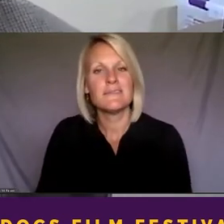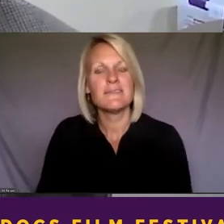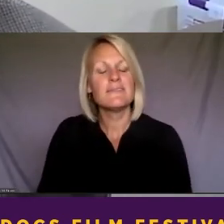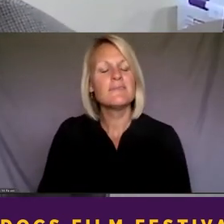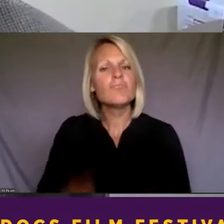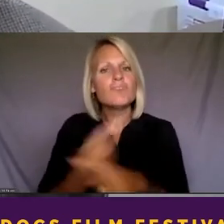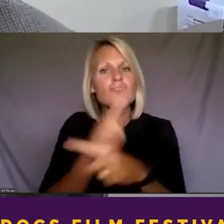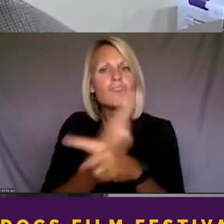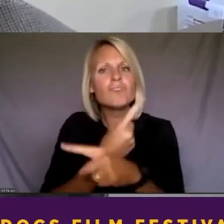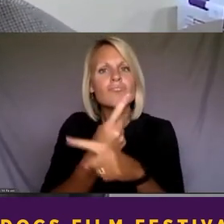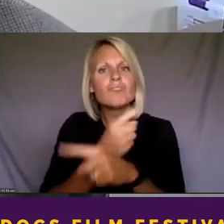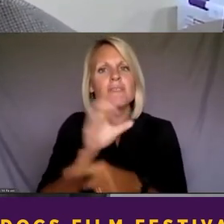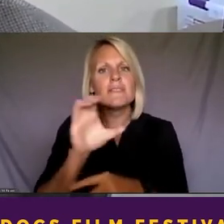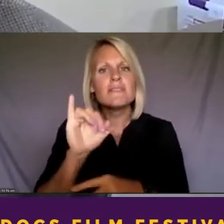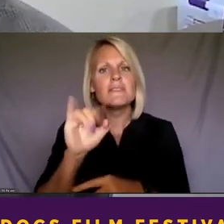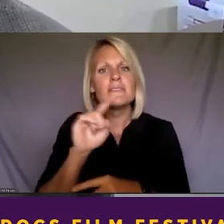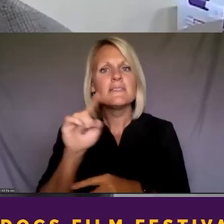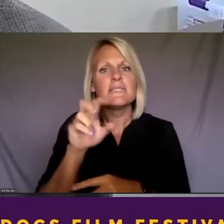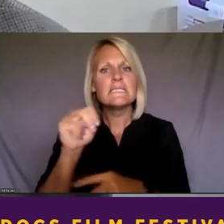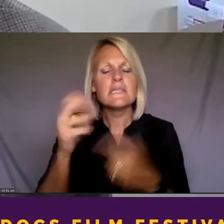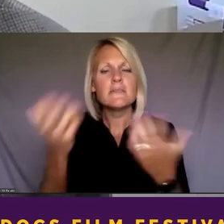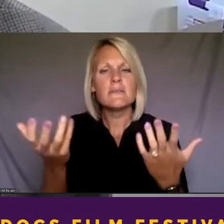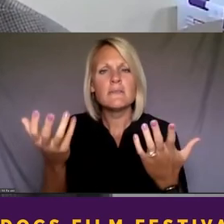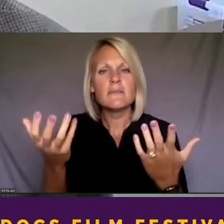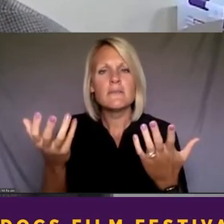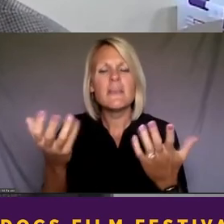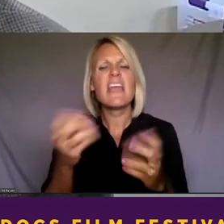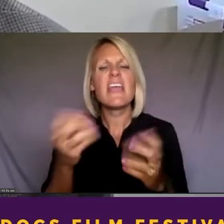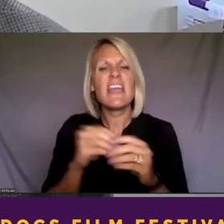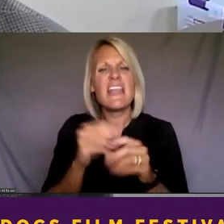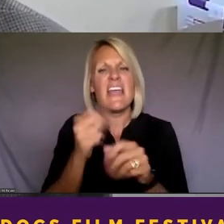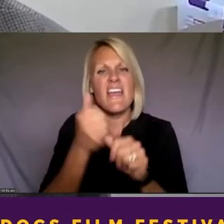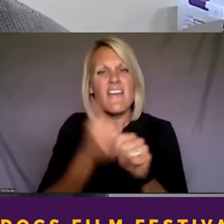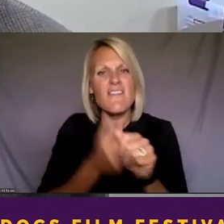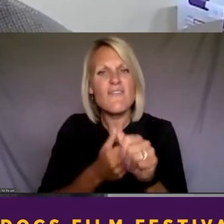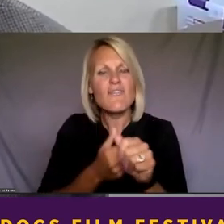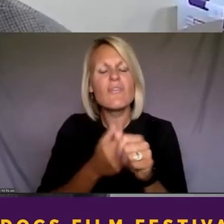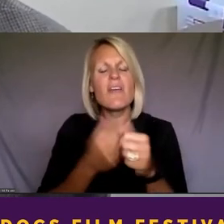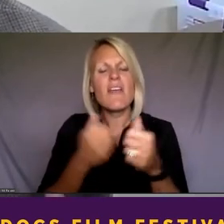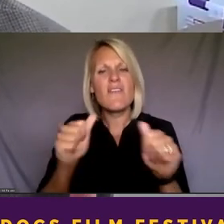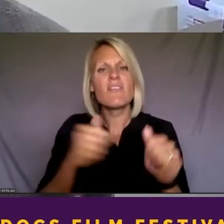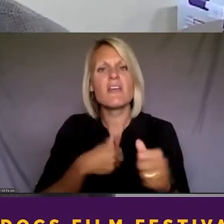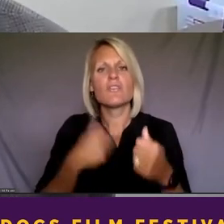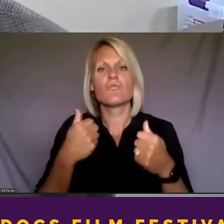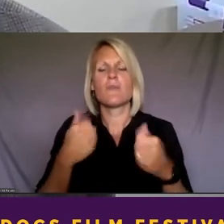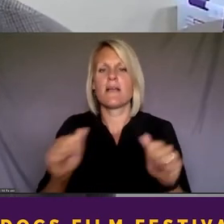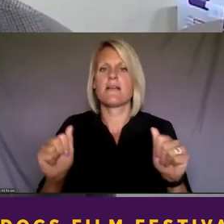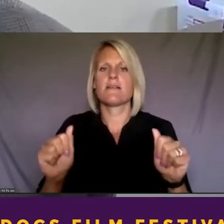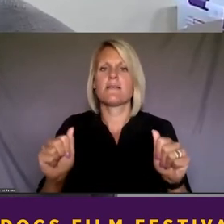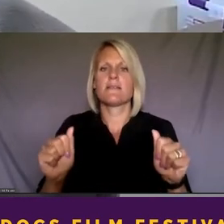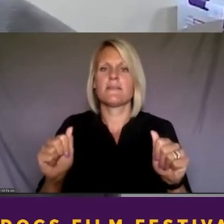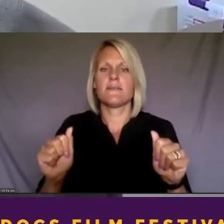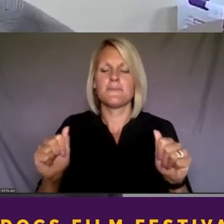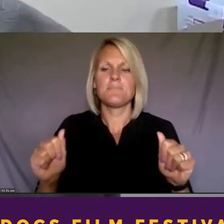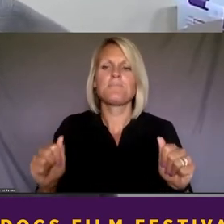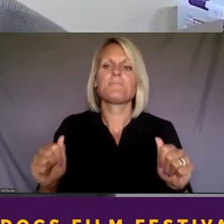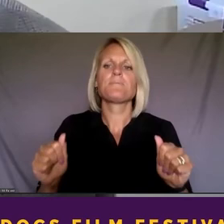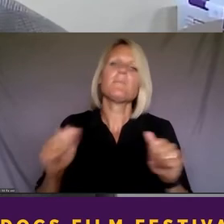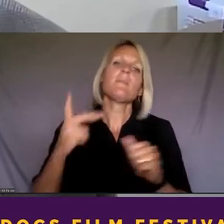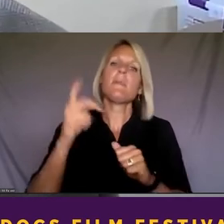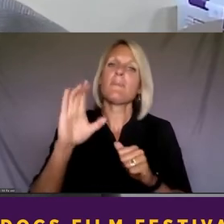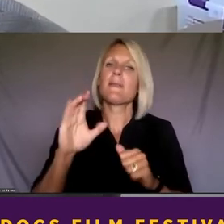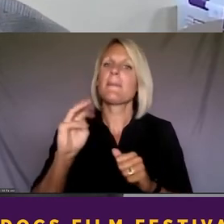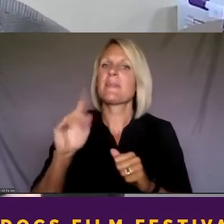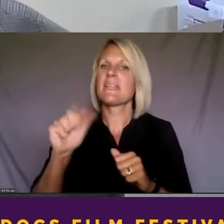put it this way when in, in every effort that I try to undertake in public media, I think public media is the place that makes the opinion